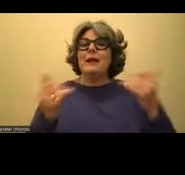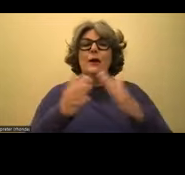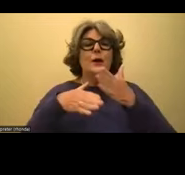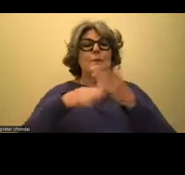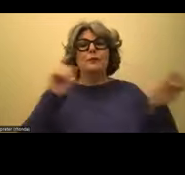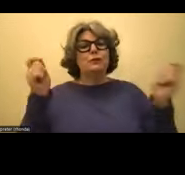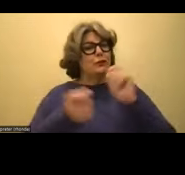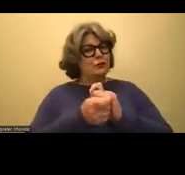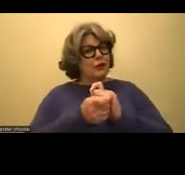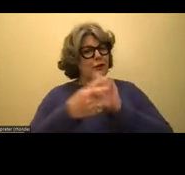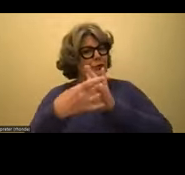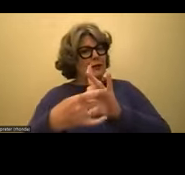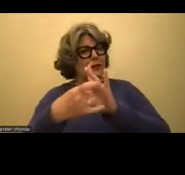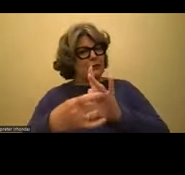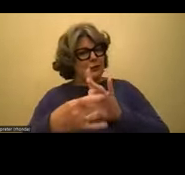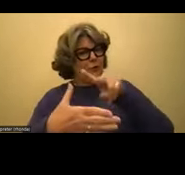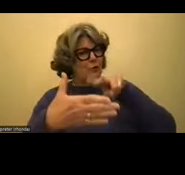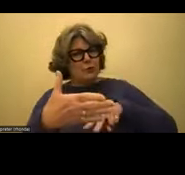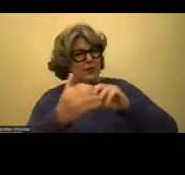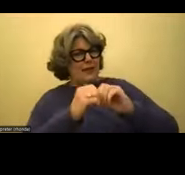changed your relationship with reading?